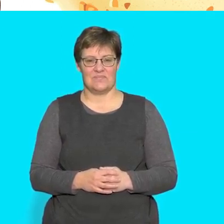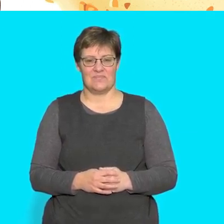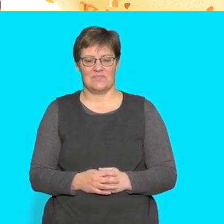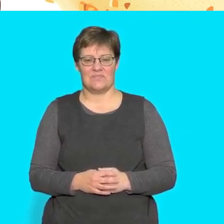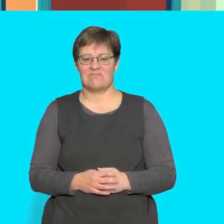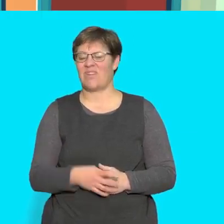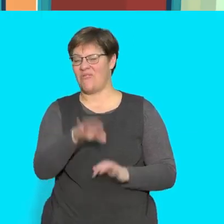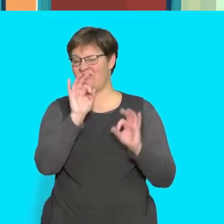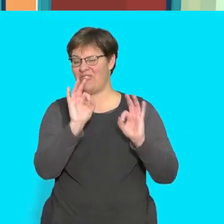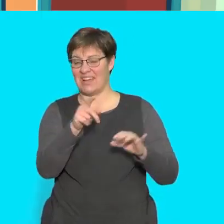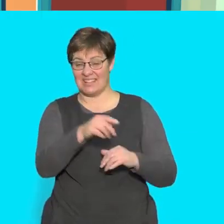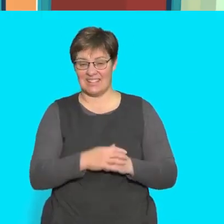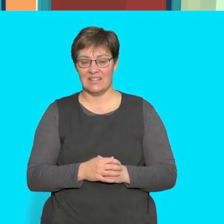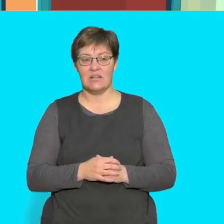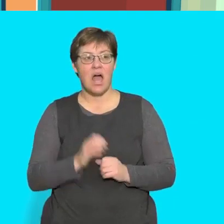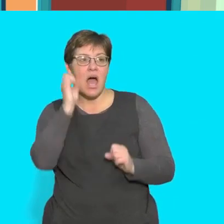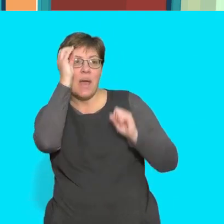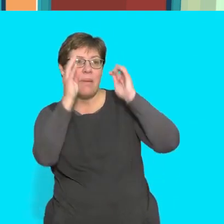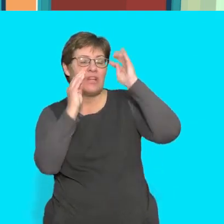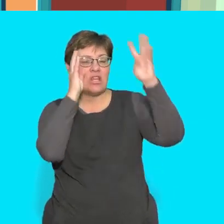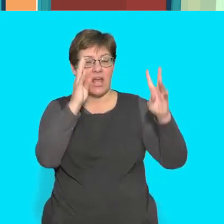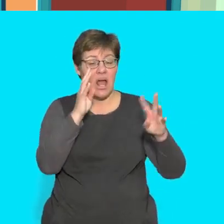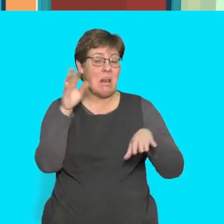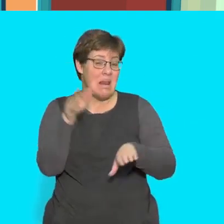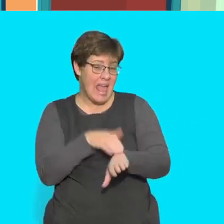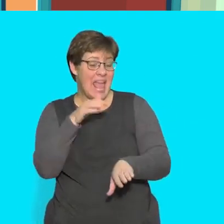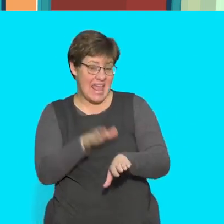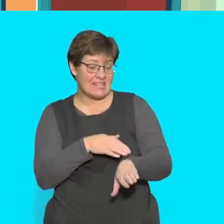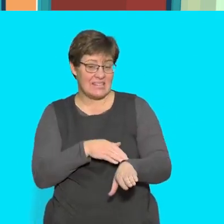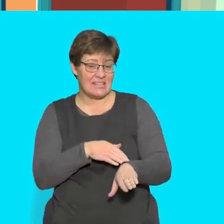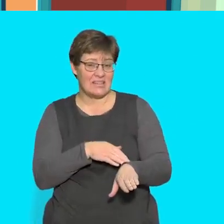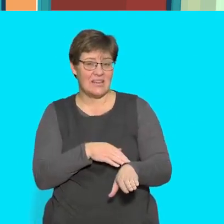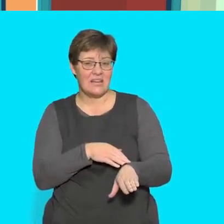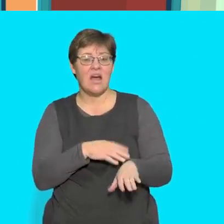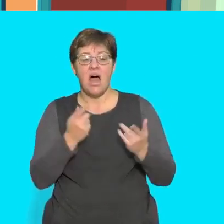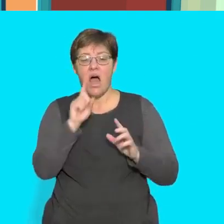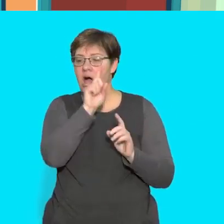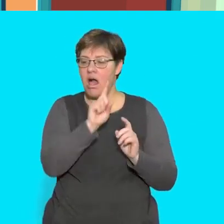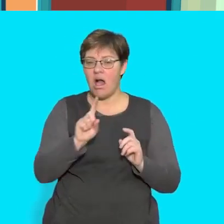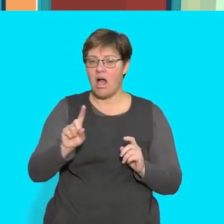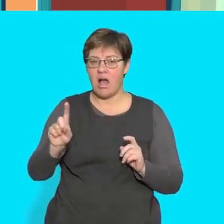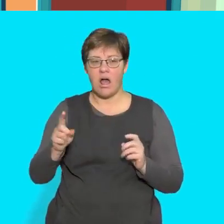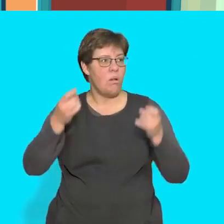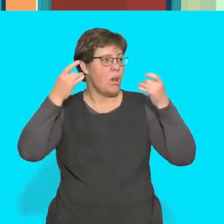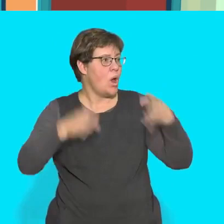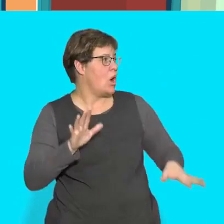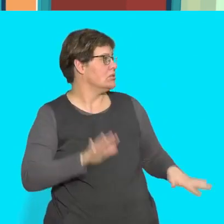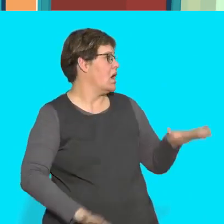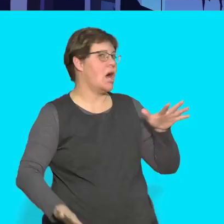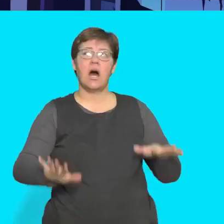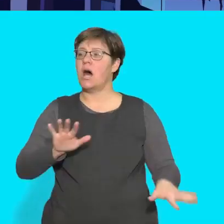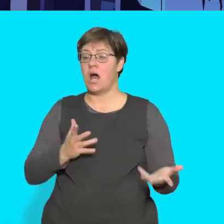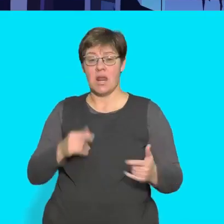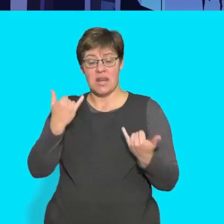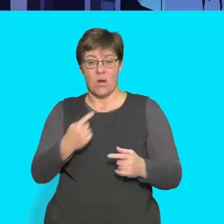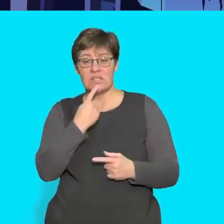that's right imagine it is getting late and you have wandered off you are lost now say